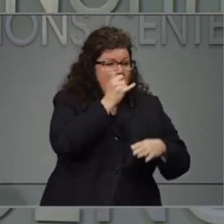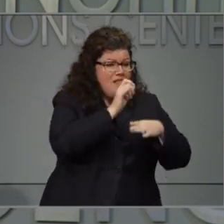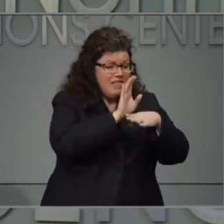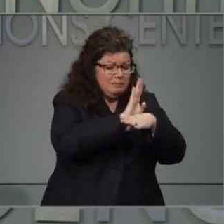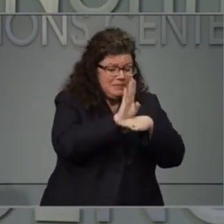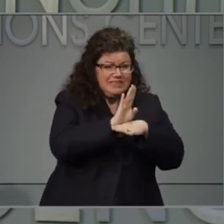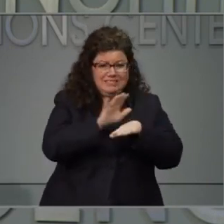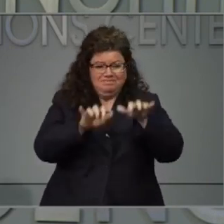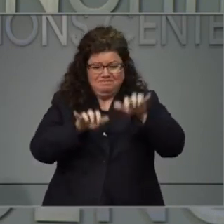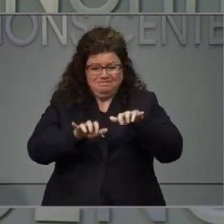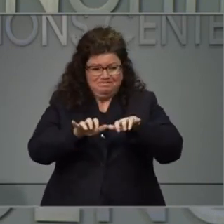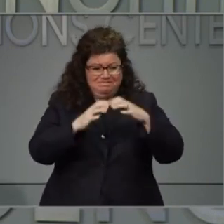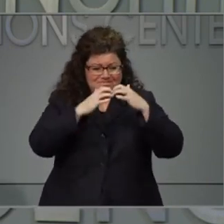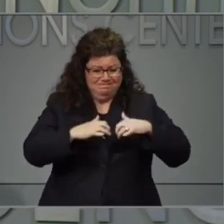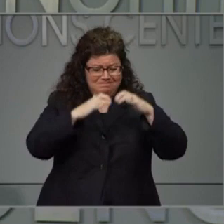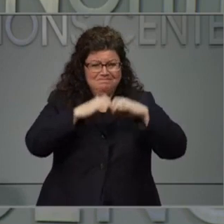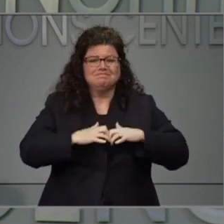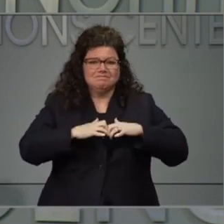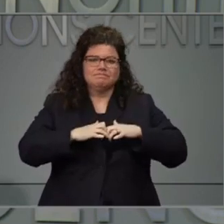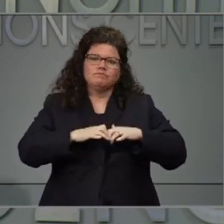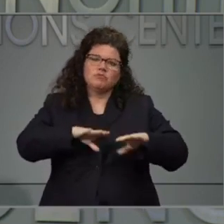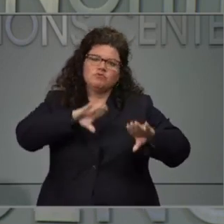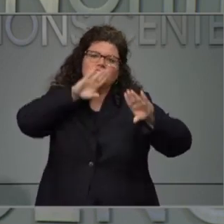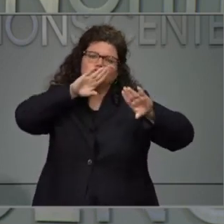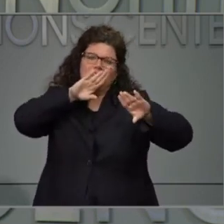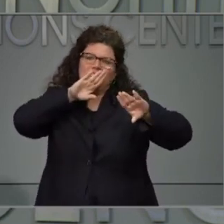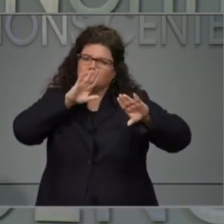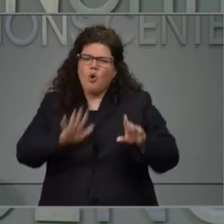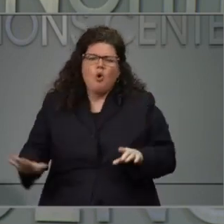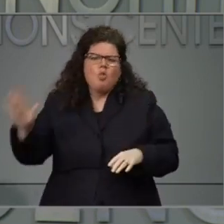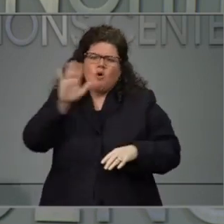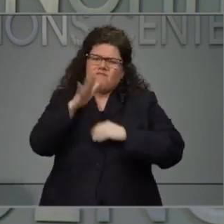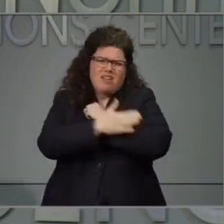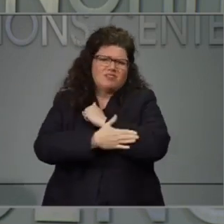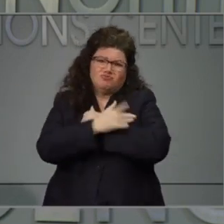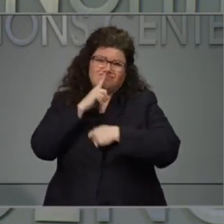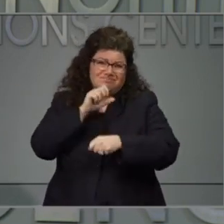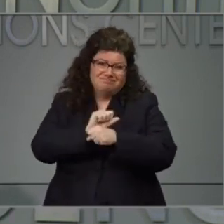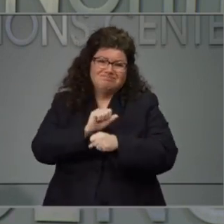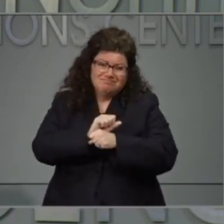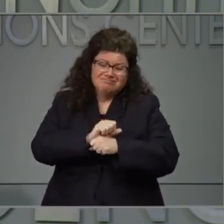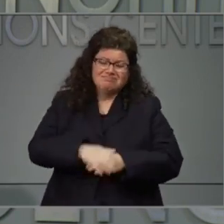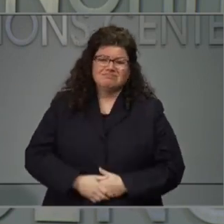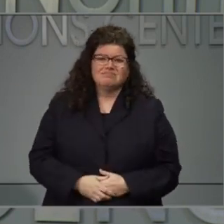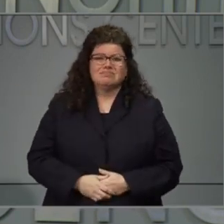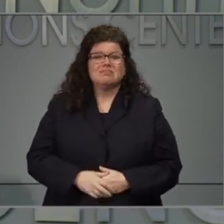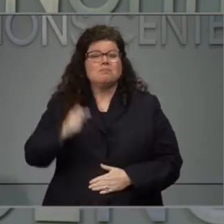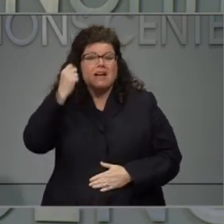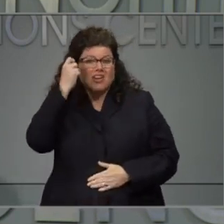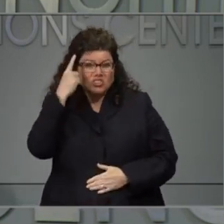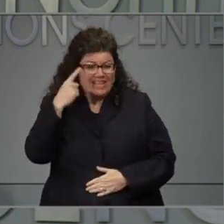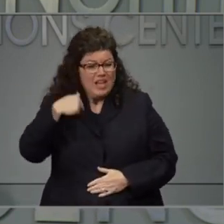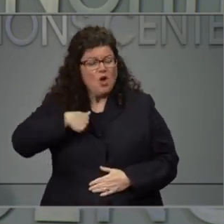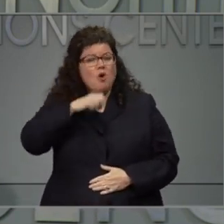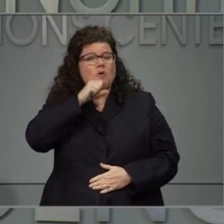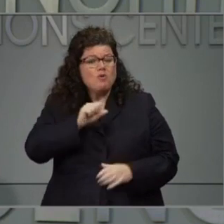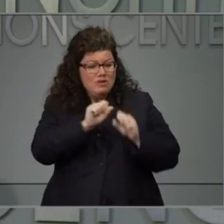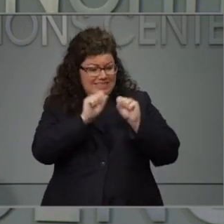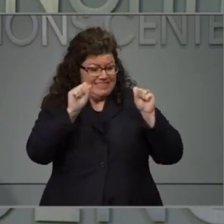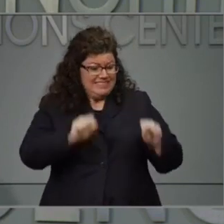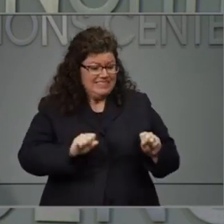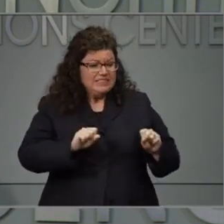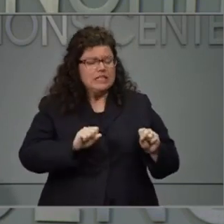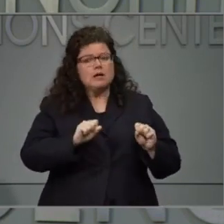every single state in the country because, for example, in North Carolina, this is a system that was used to about 3,000 claims